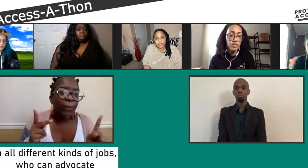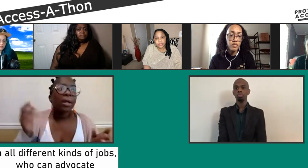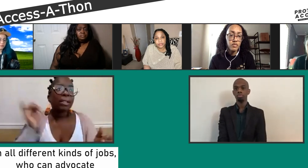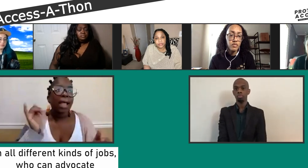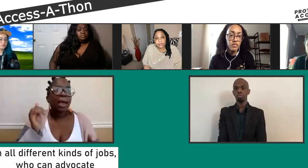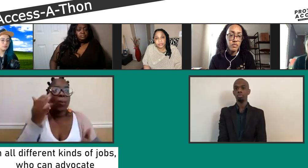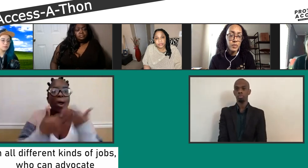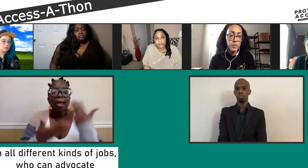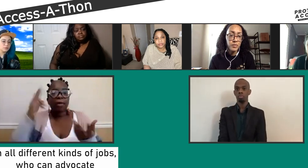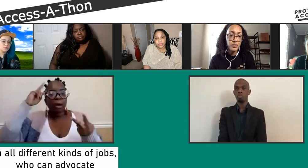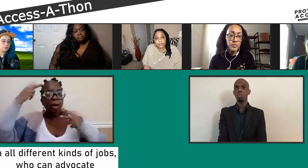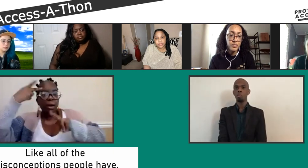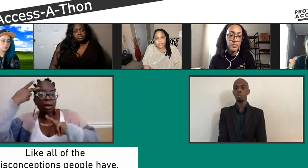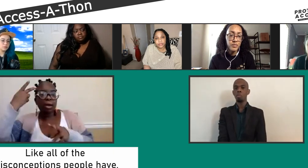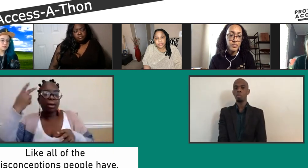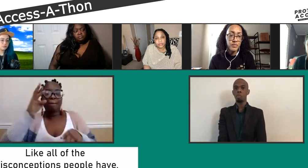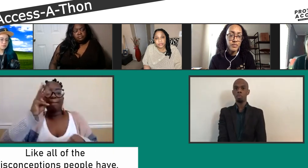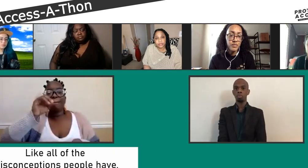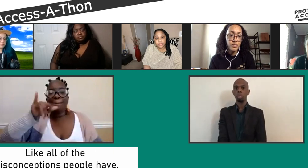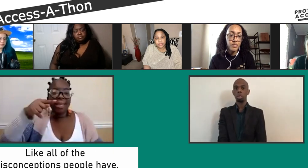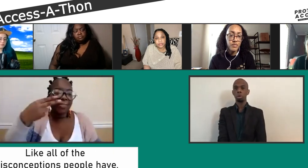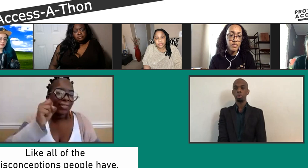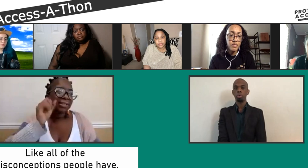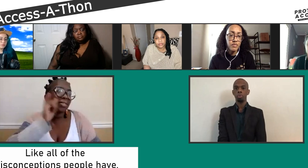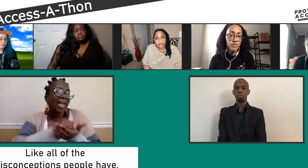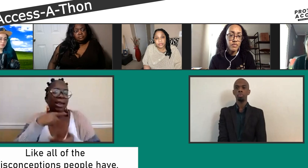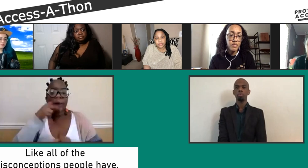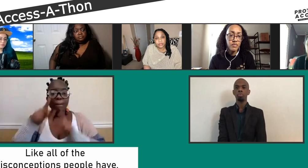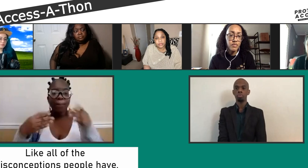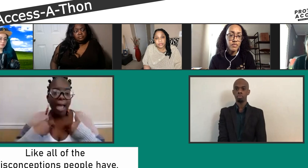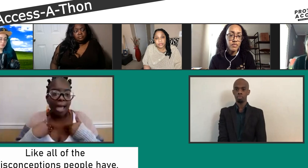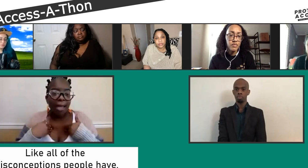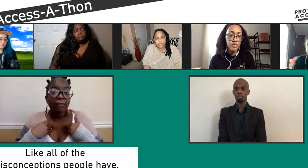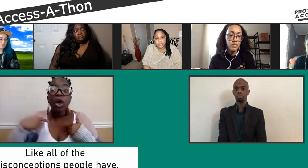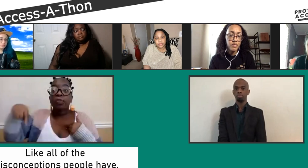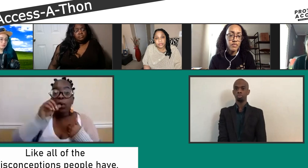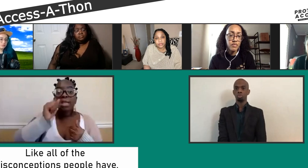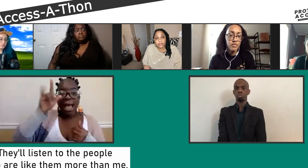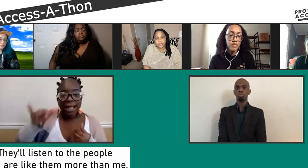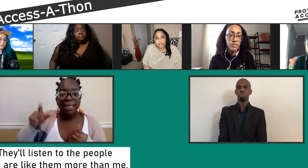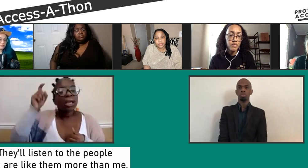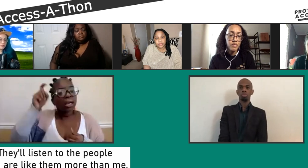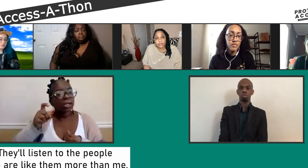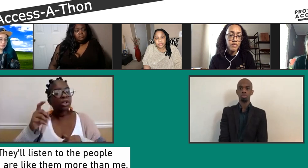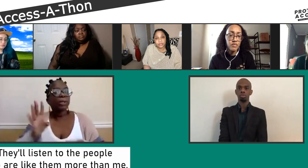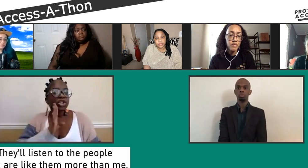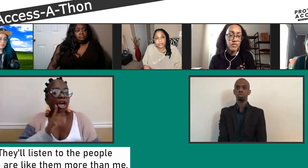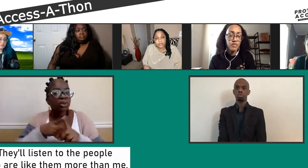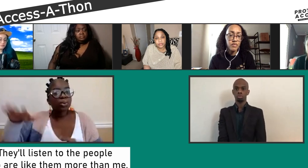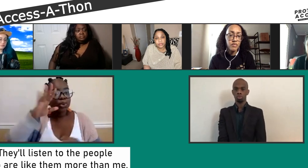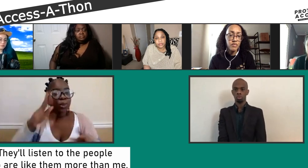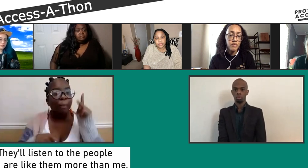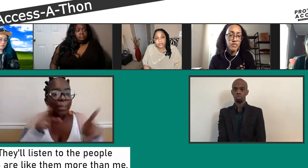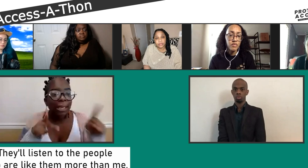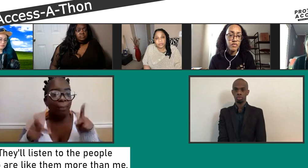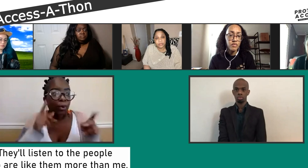and to voice for the deaf people in the deaf community so we can stop having these myths or these misconceptions. That's what